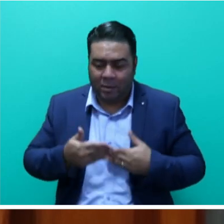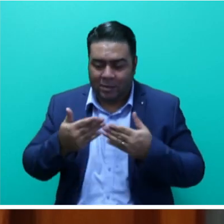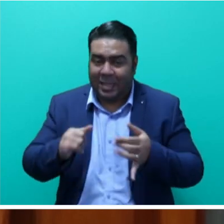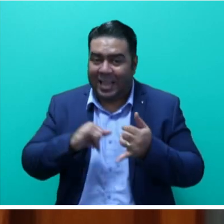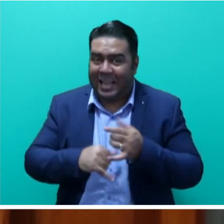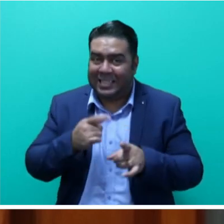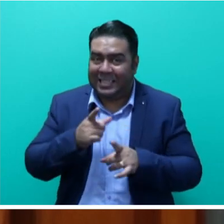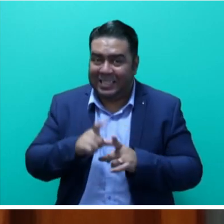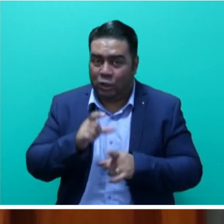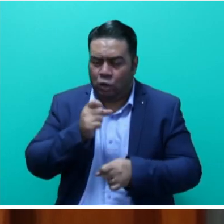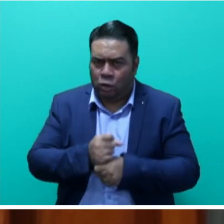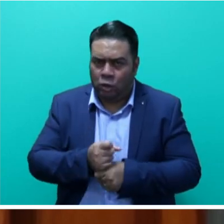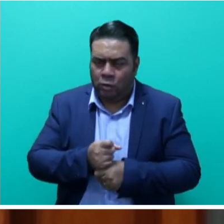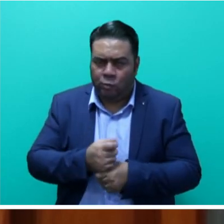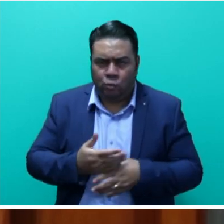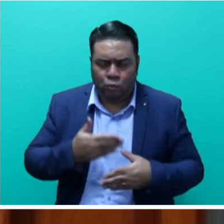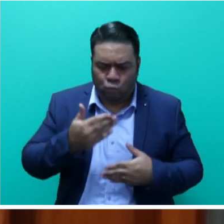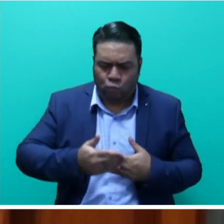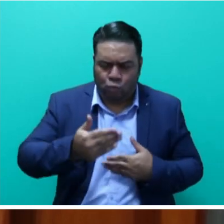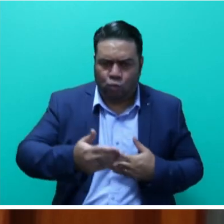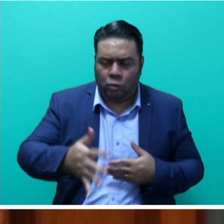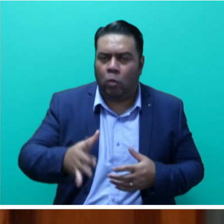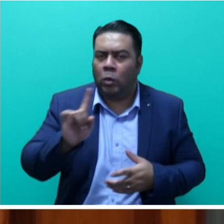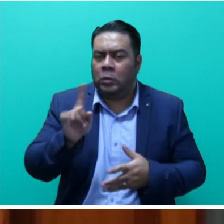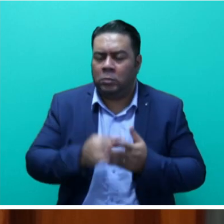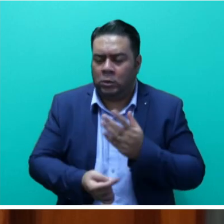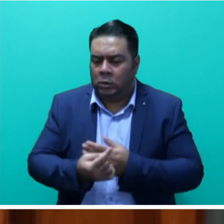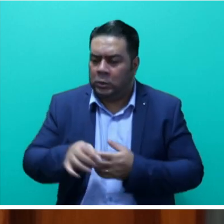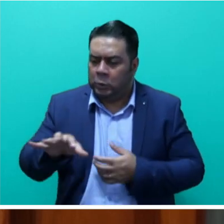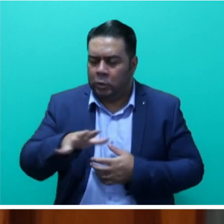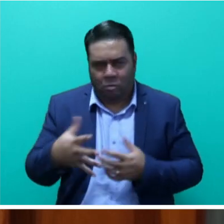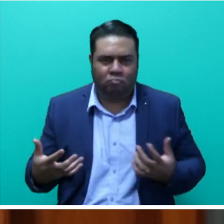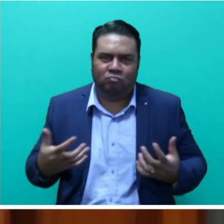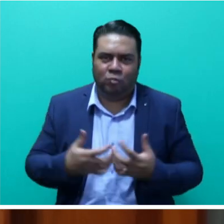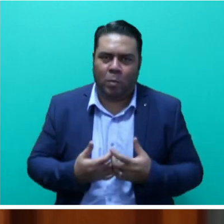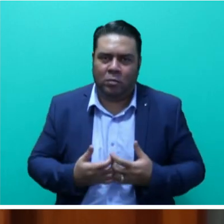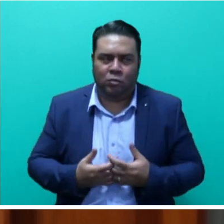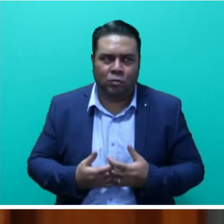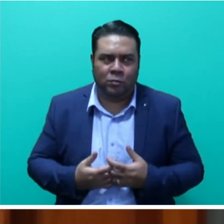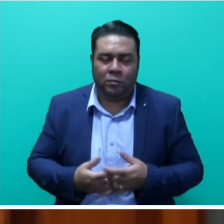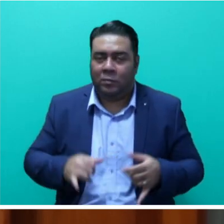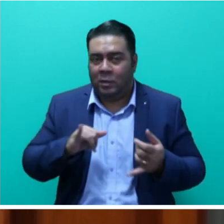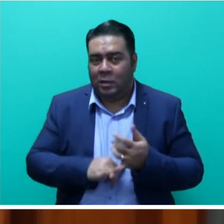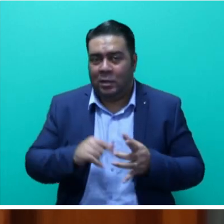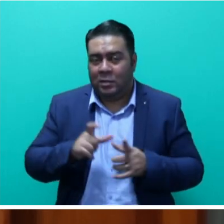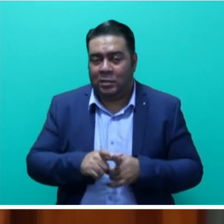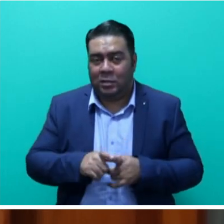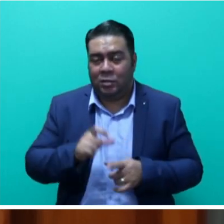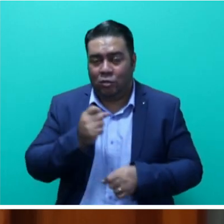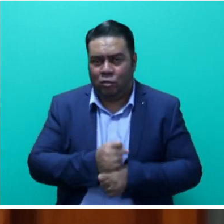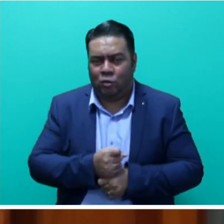development goals and what happens in their cooperative environment. SDGs such as SDG 1,